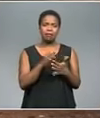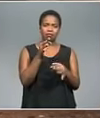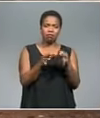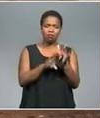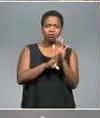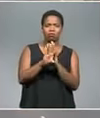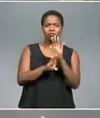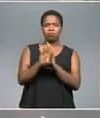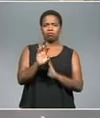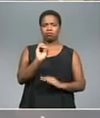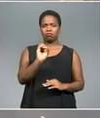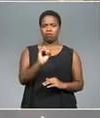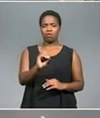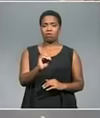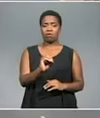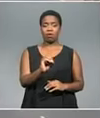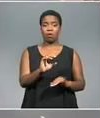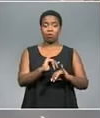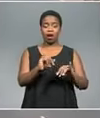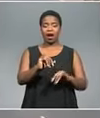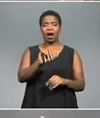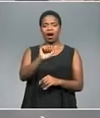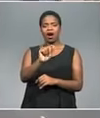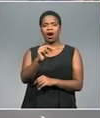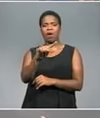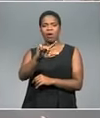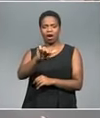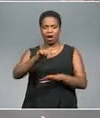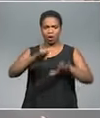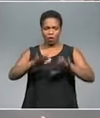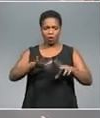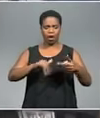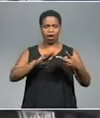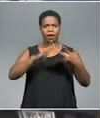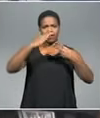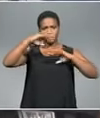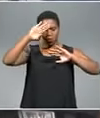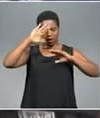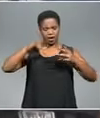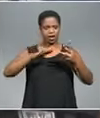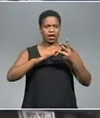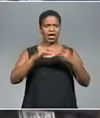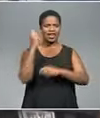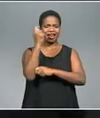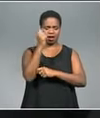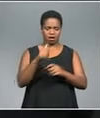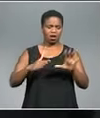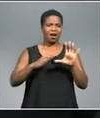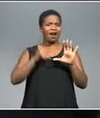developments, particularly in Angola, Botswana, Kenya, Nigeria, and South Africa.